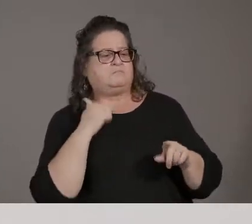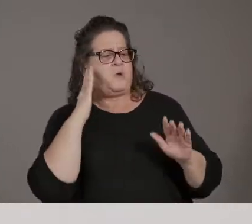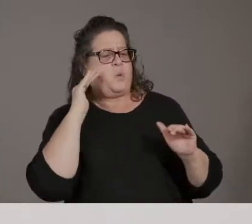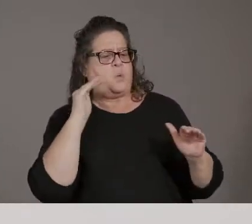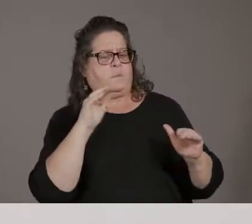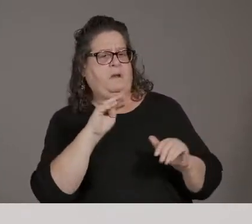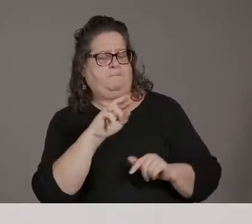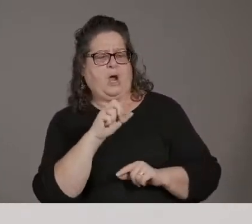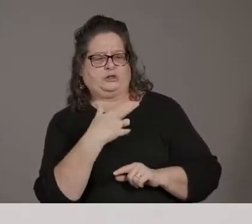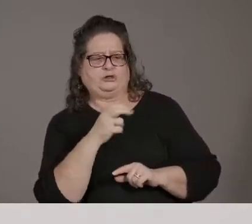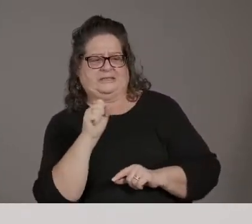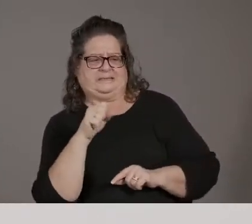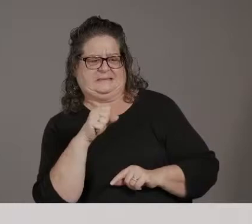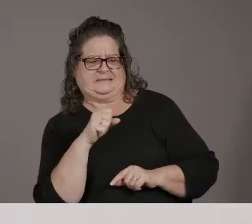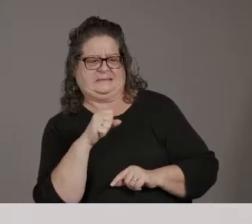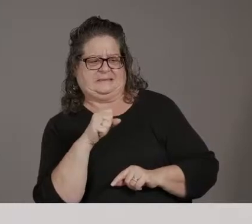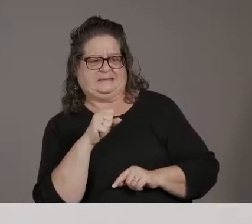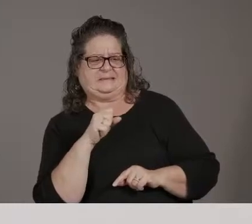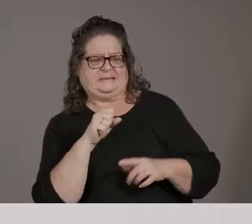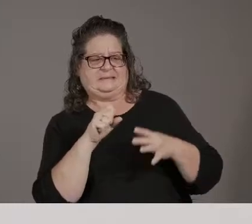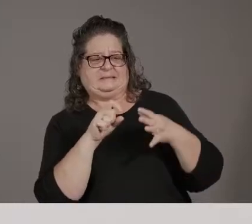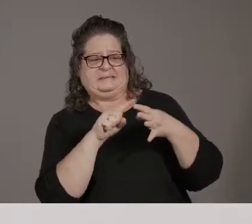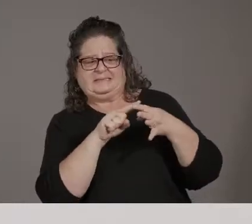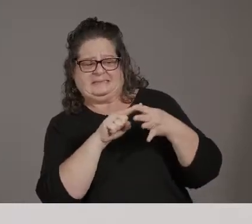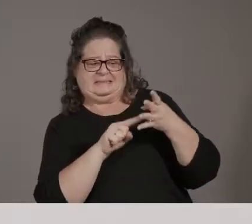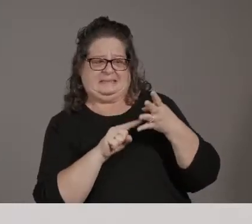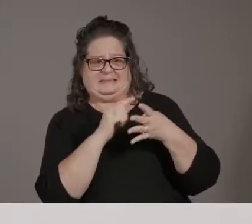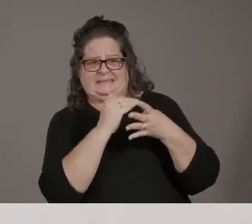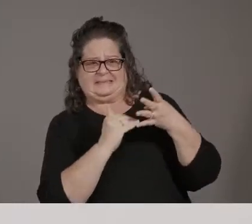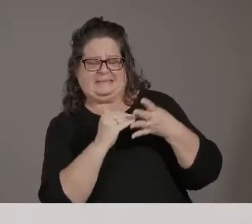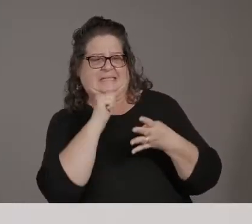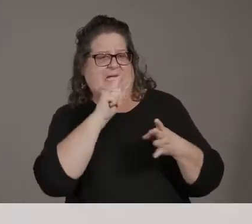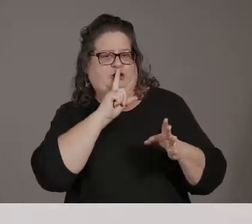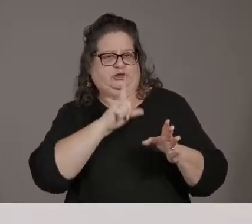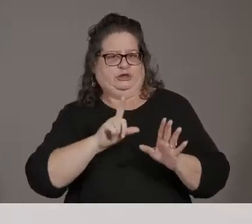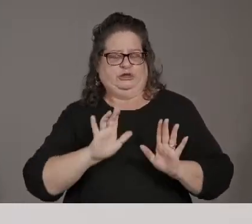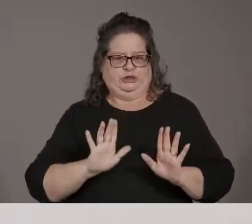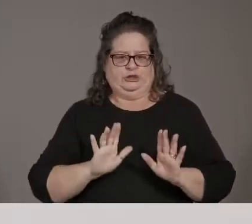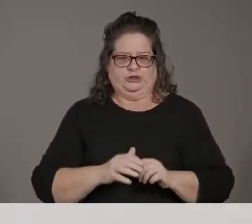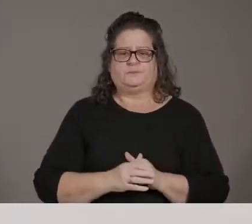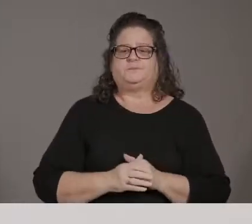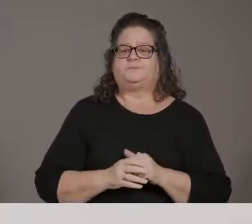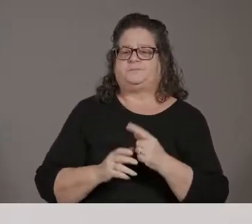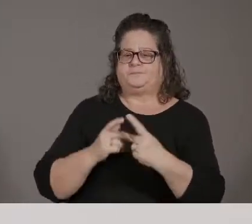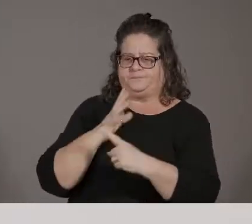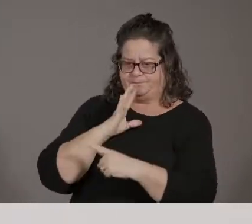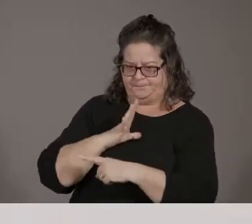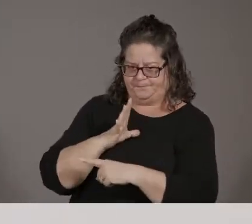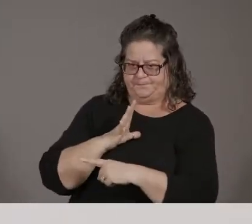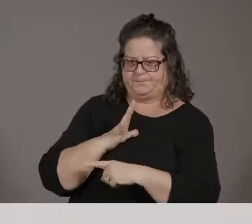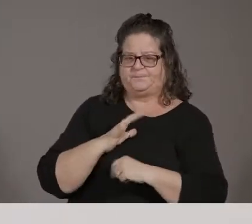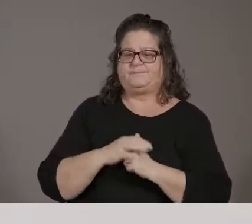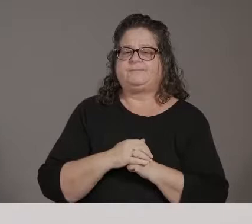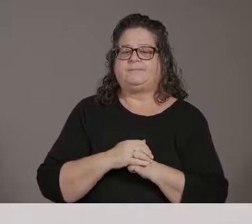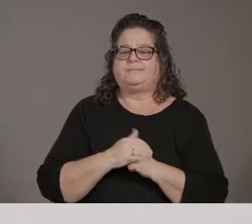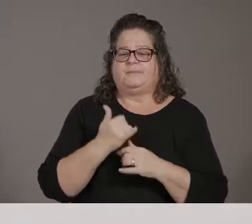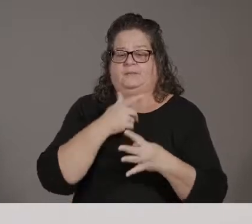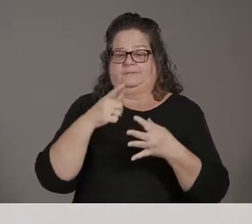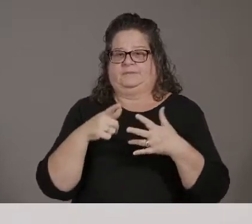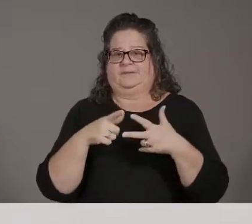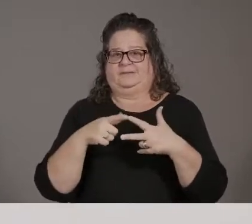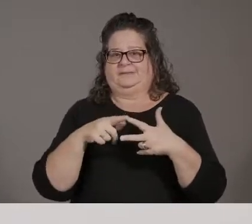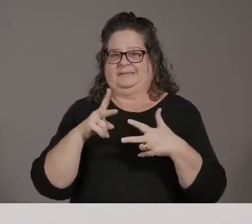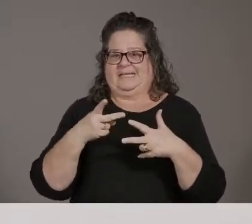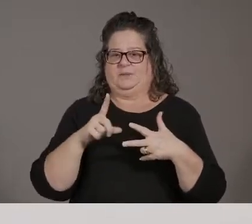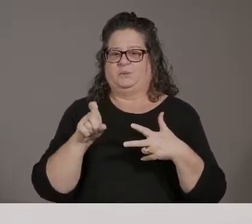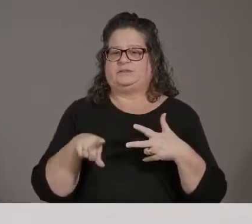know if it's like this week or mid-March just yet. Okay. And then my second question was going to be, I have